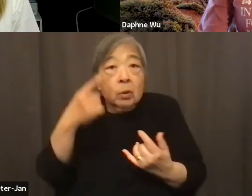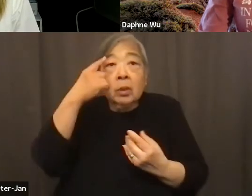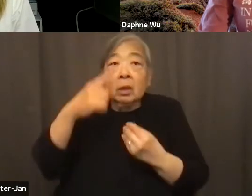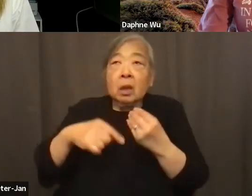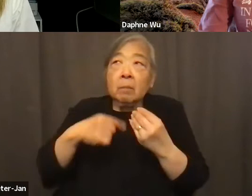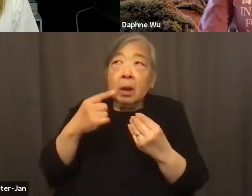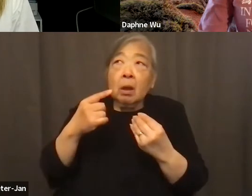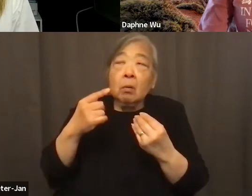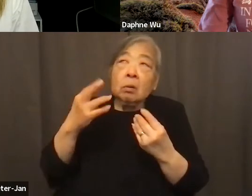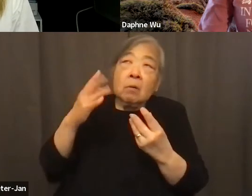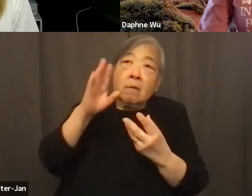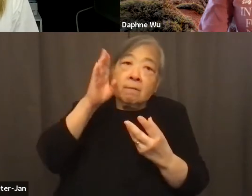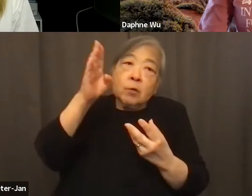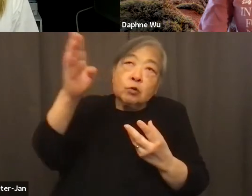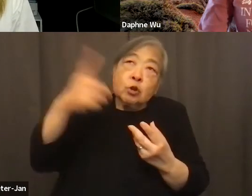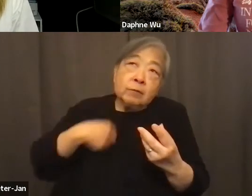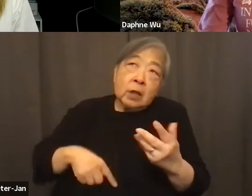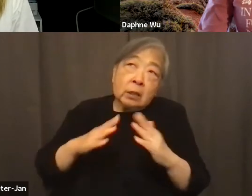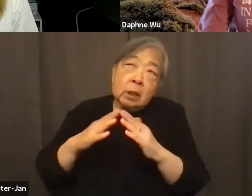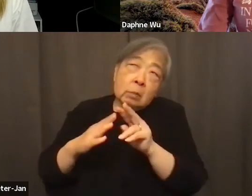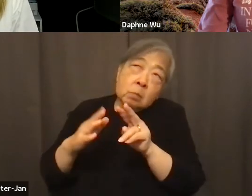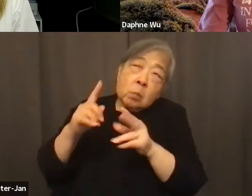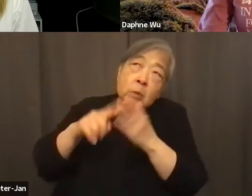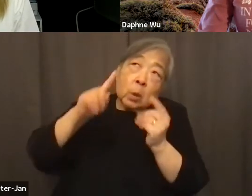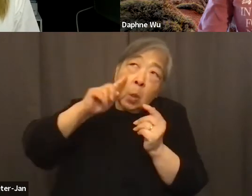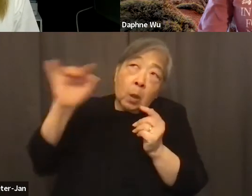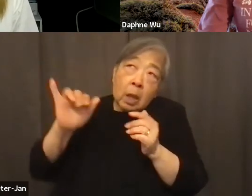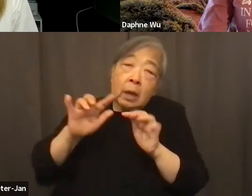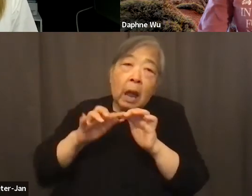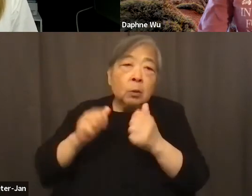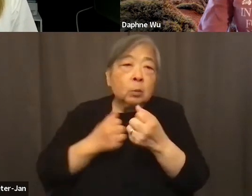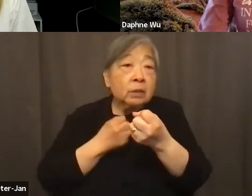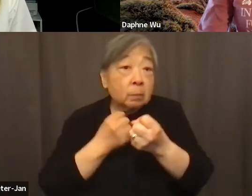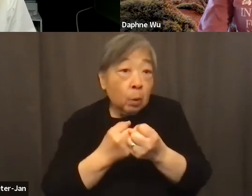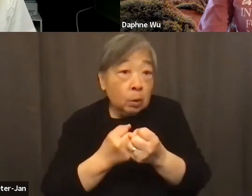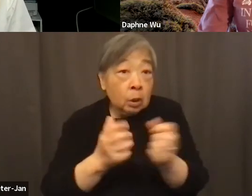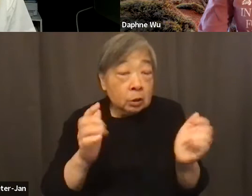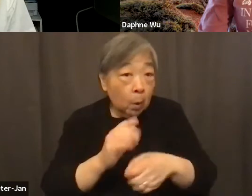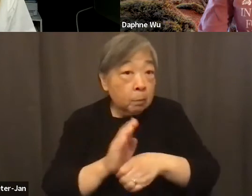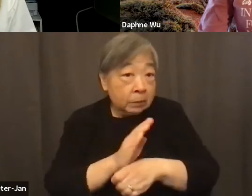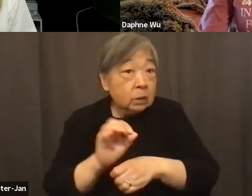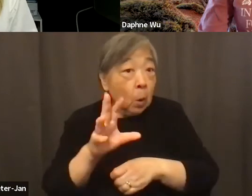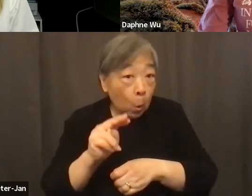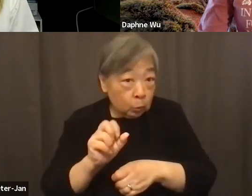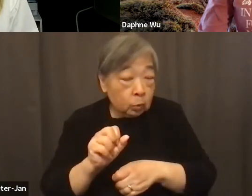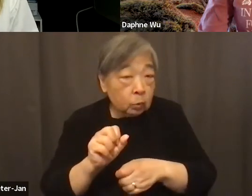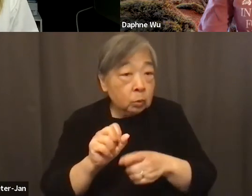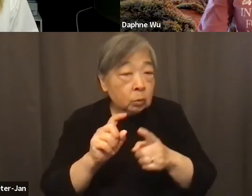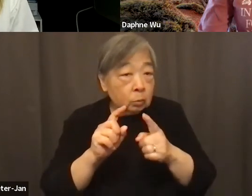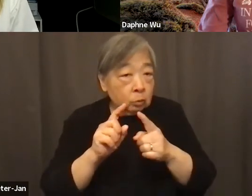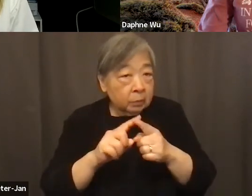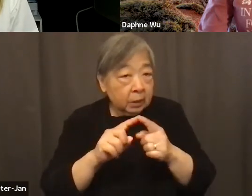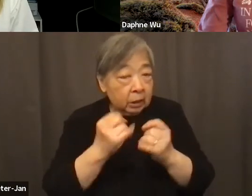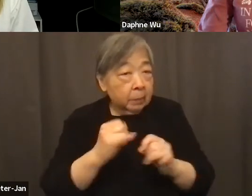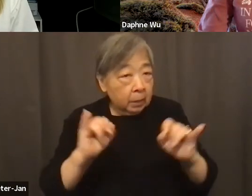what the future of Chinatown looks like and how we support our small business owners to thrive independently. And that's going to be around sustainability. So, how